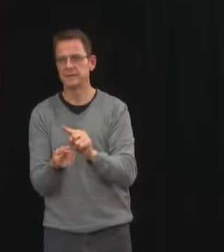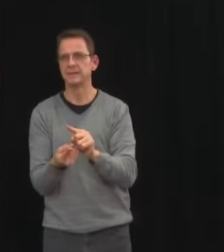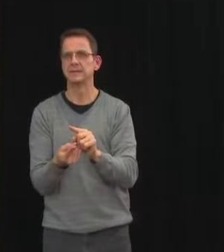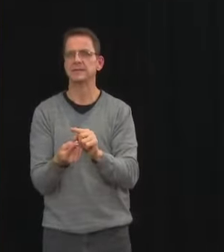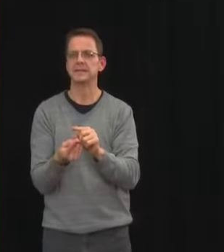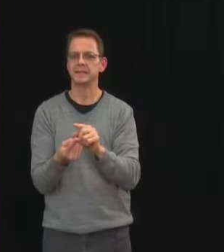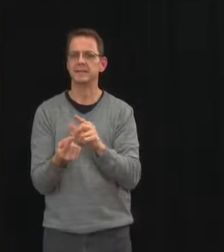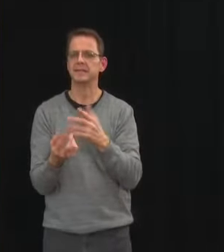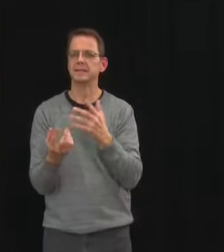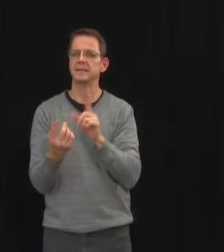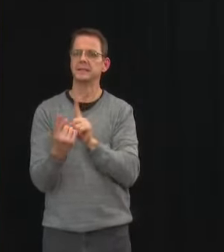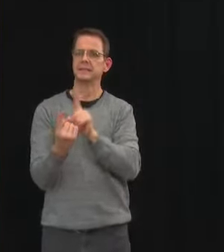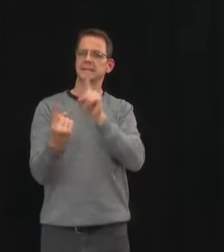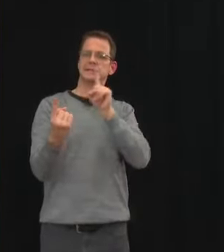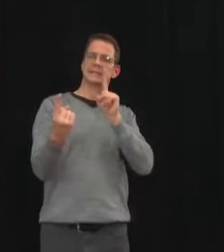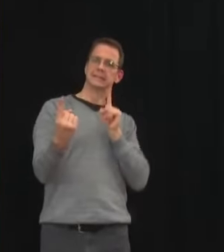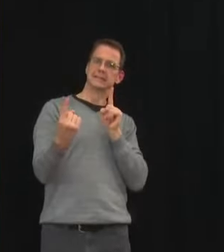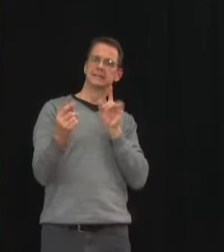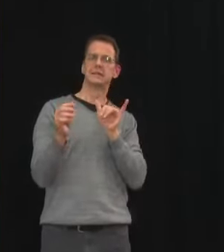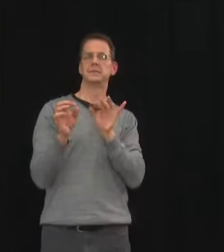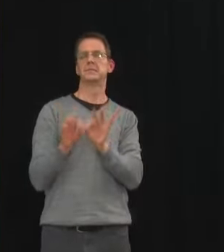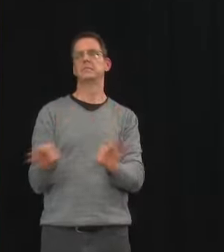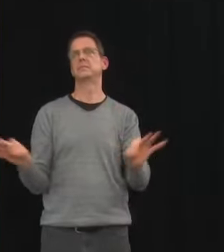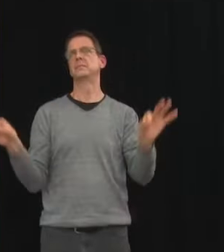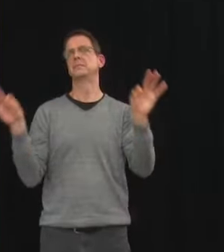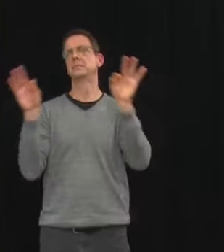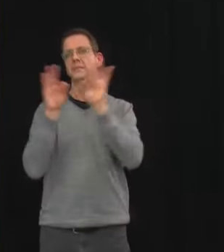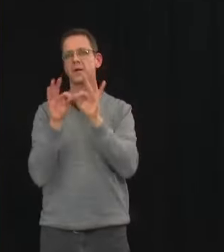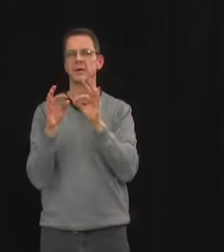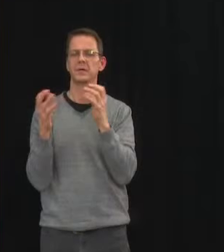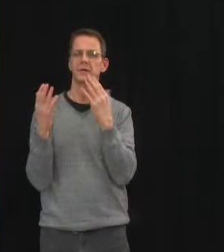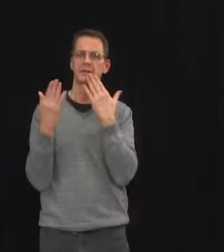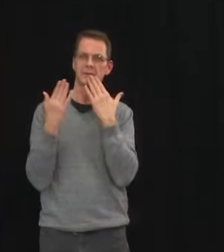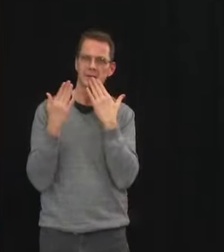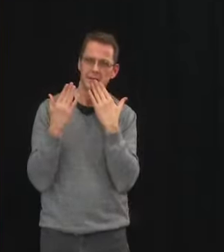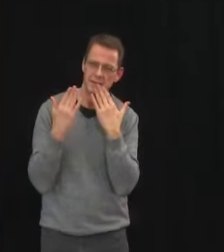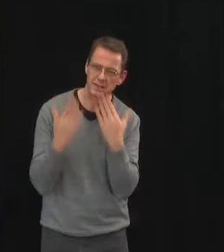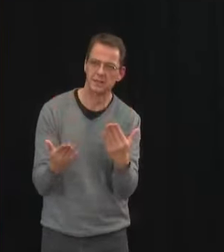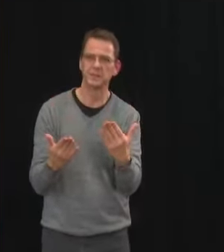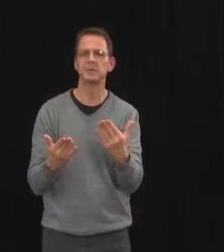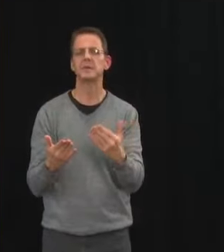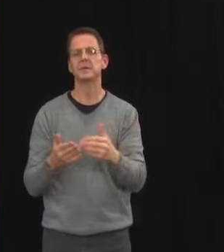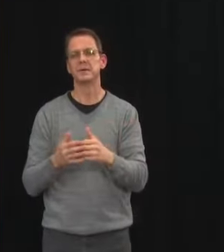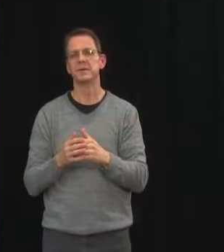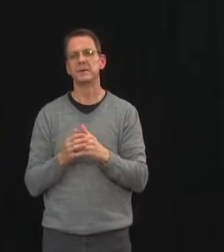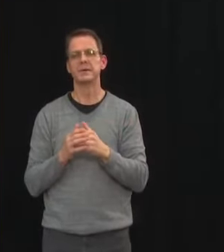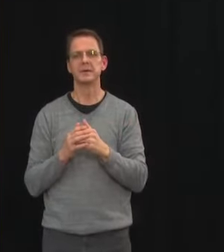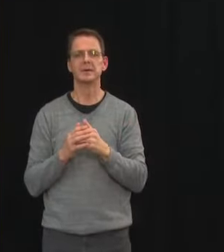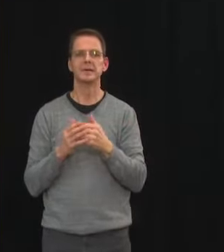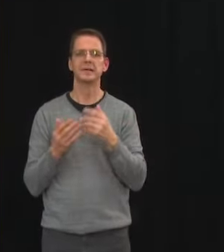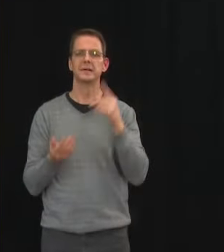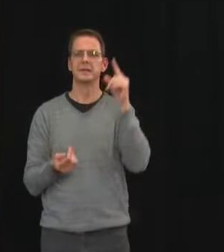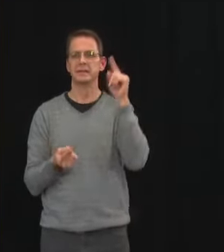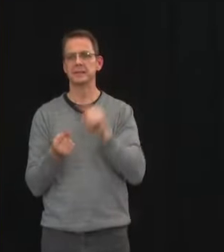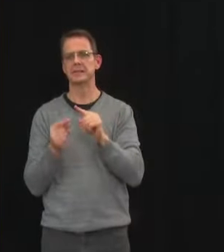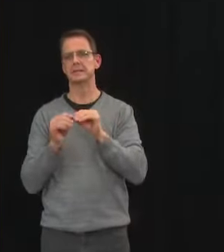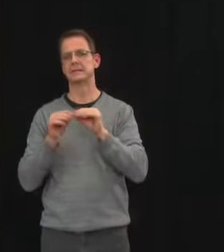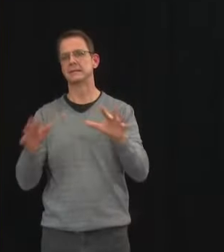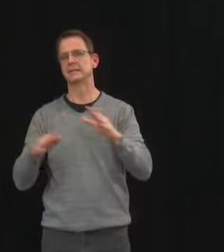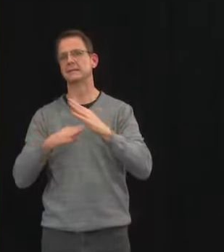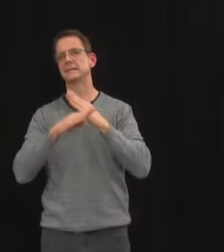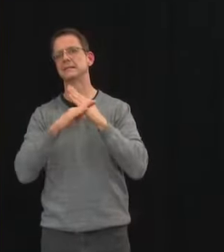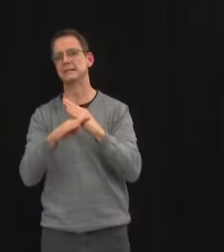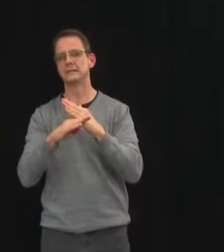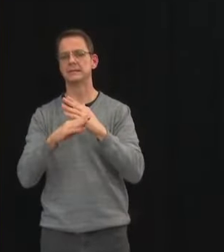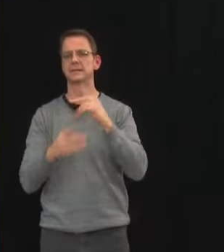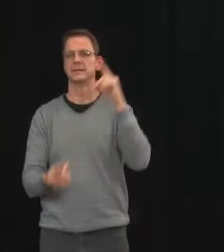You are helping limit the spread of COVID-19, limit pressure on our health care system and ultimately these choices have put us in the